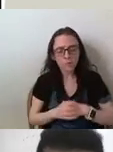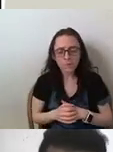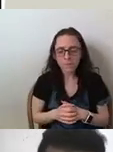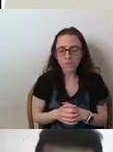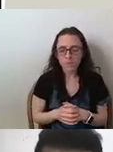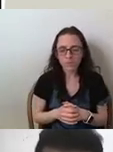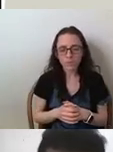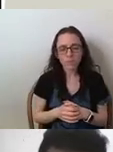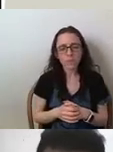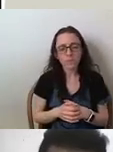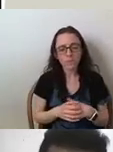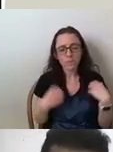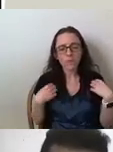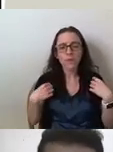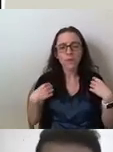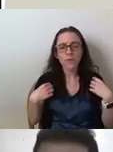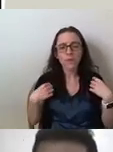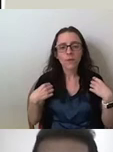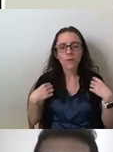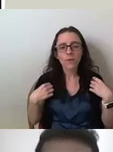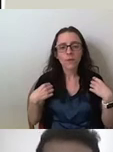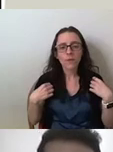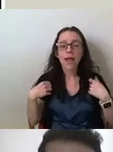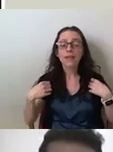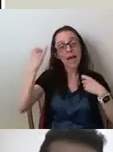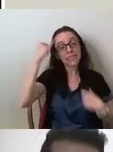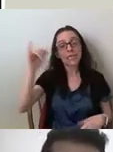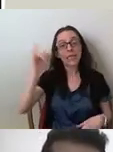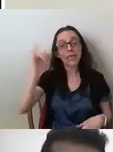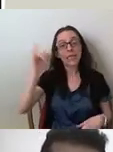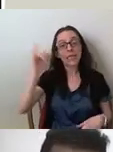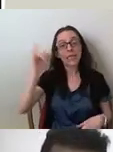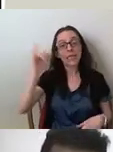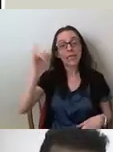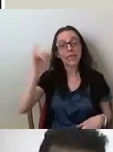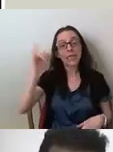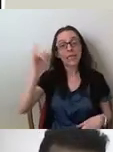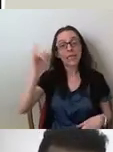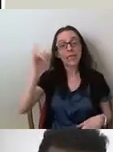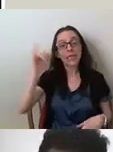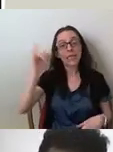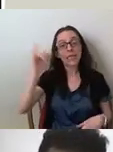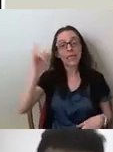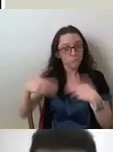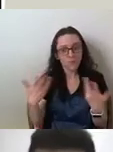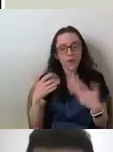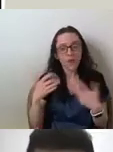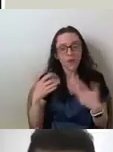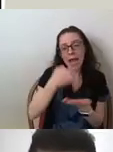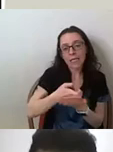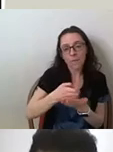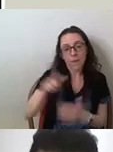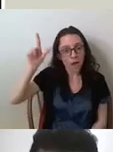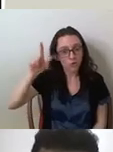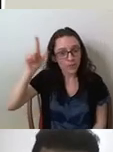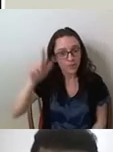presupposition that the doctrine operates upon is that the common law conforms to an economic logic. What I